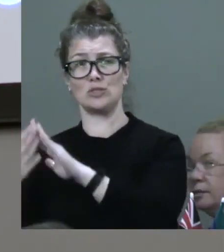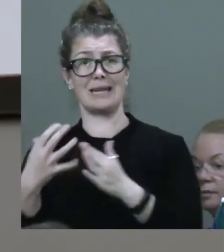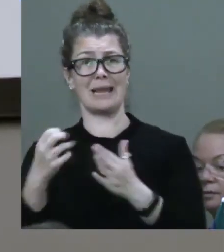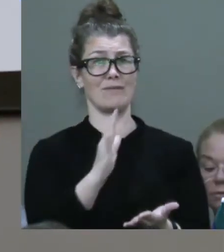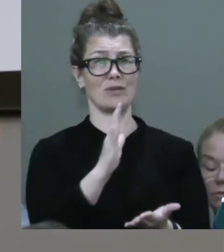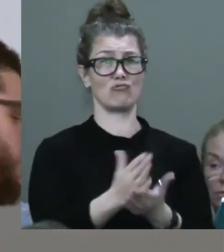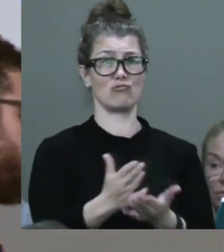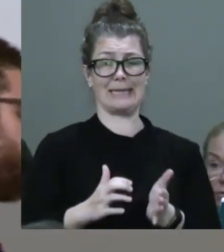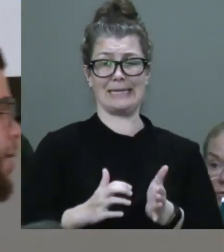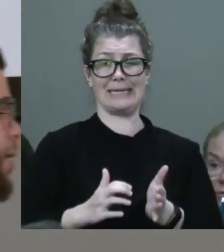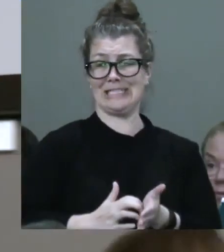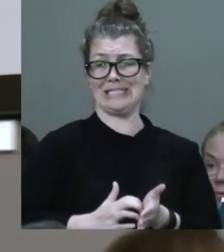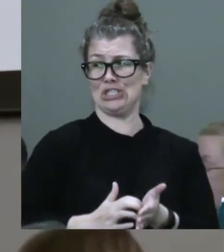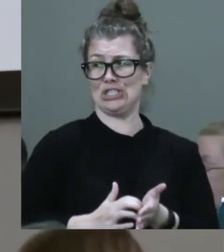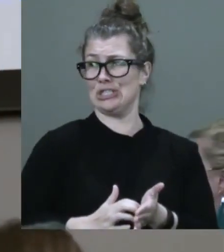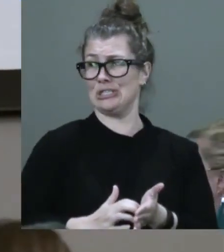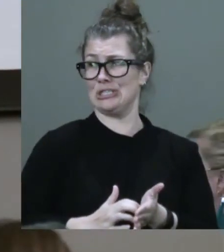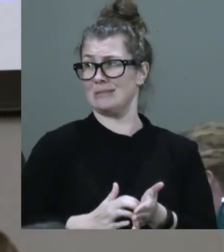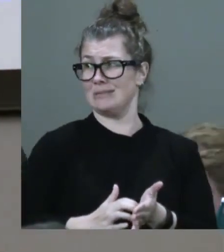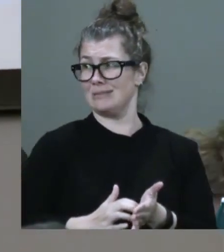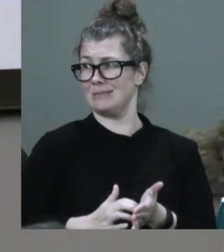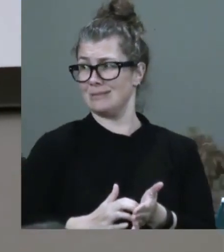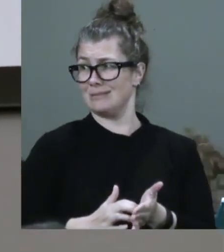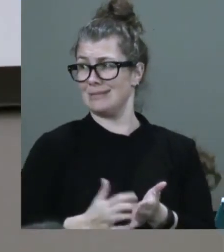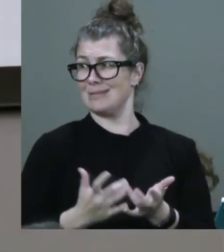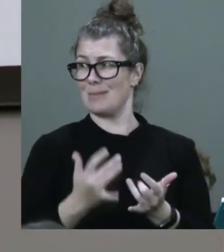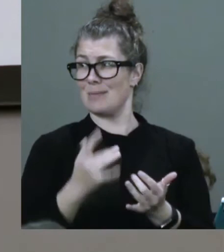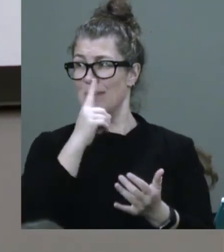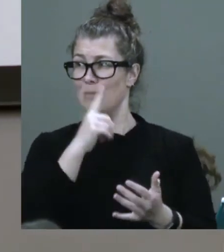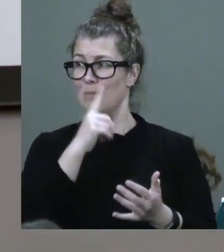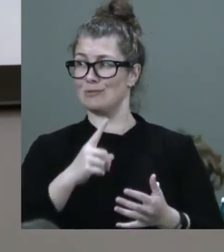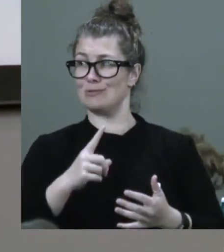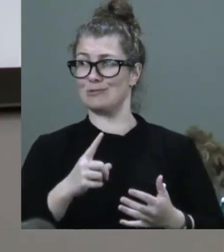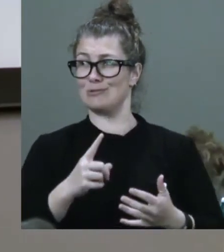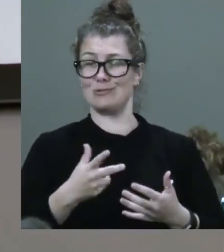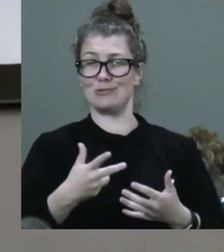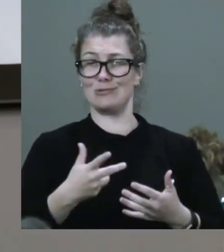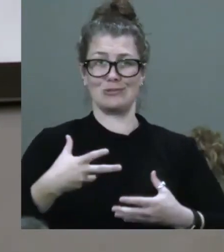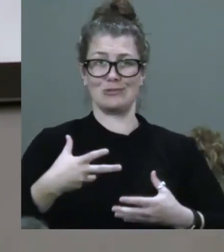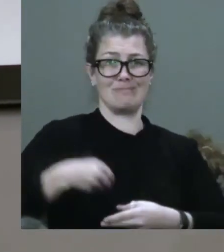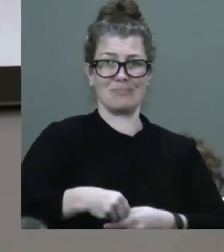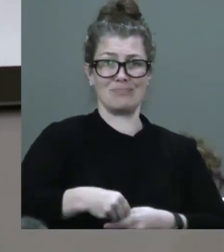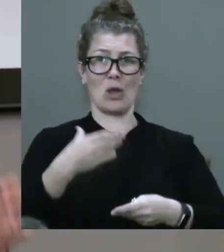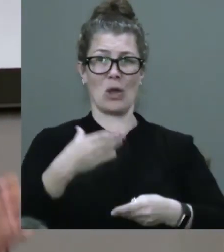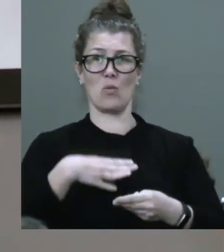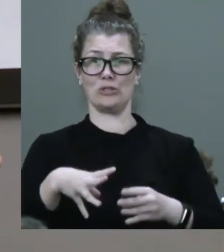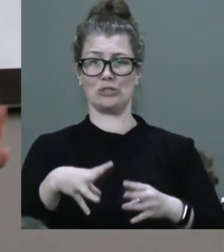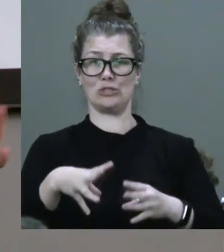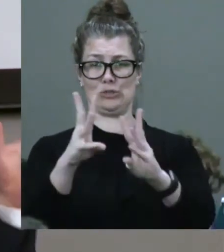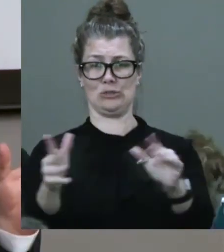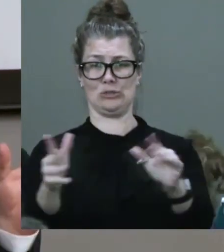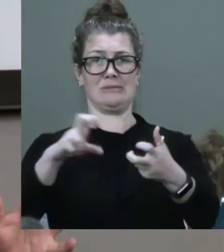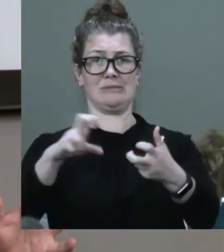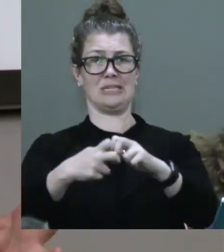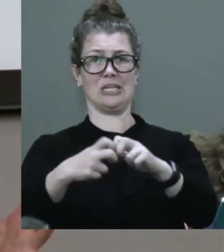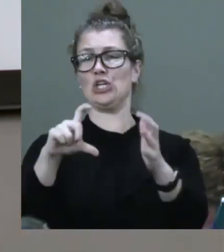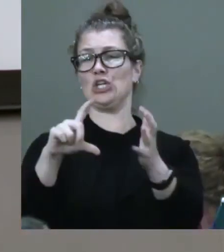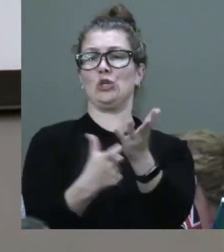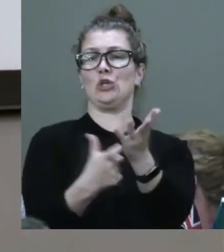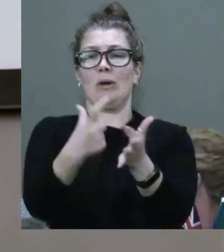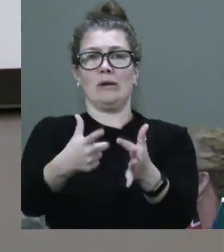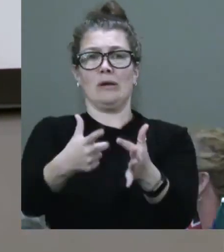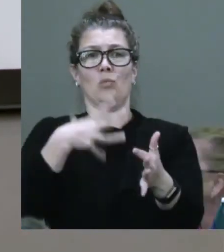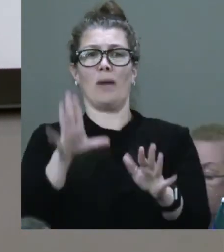itch in so many people to get in there and bloody cure people before it gets too, you know?